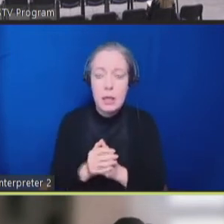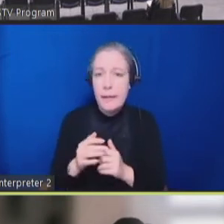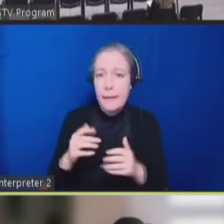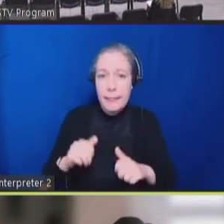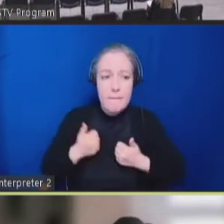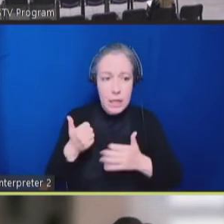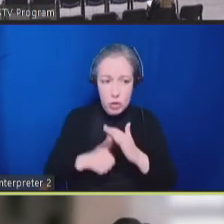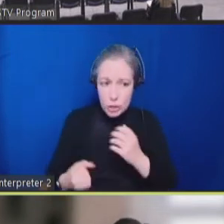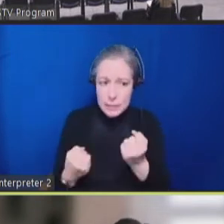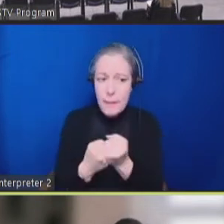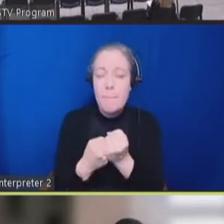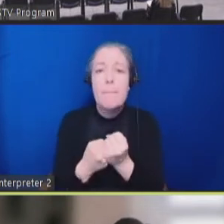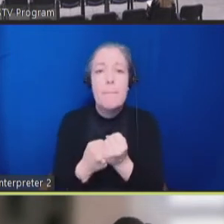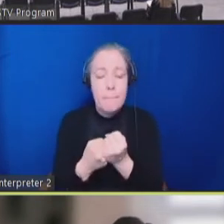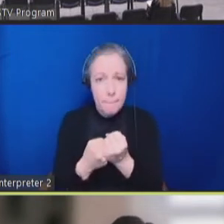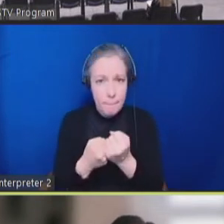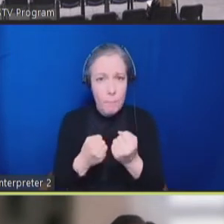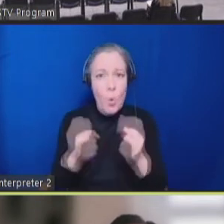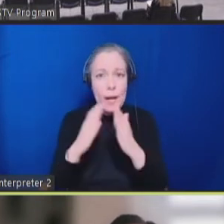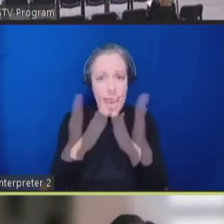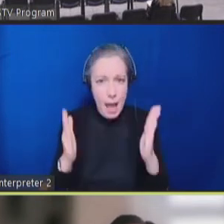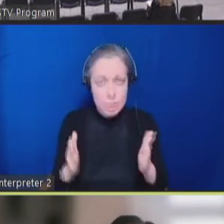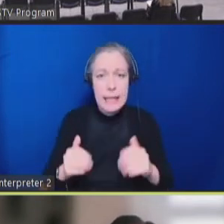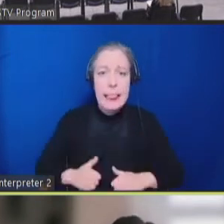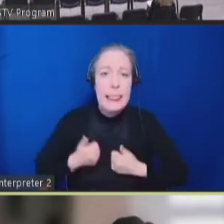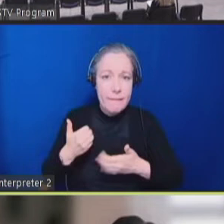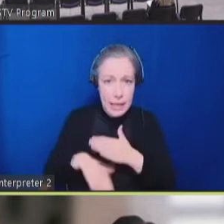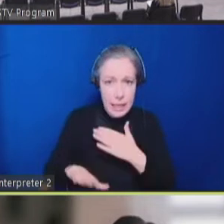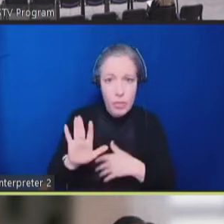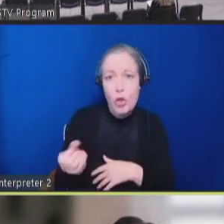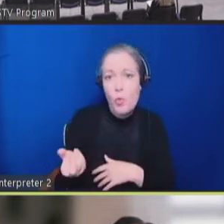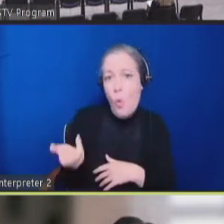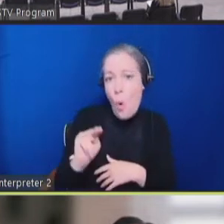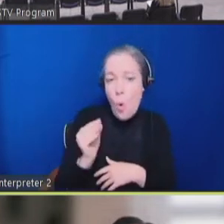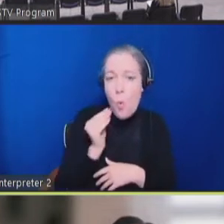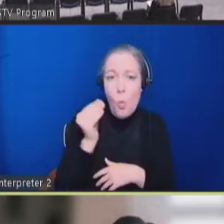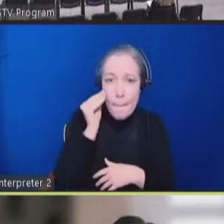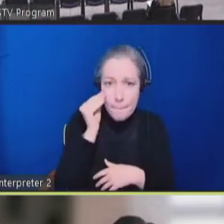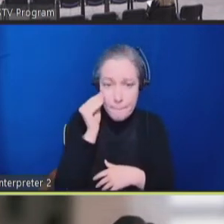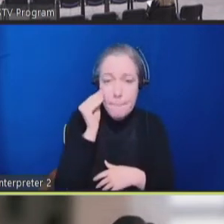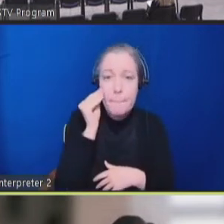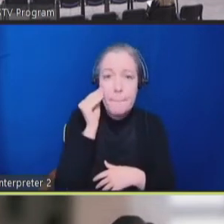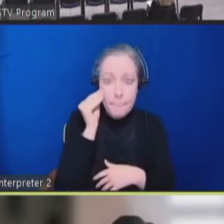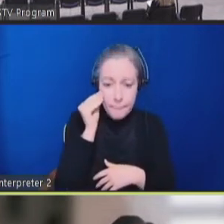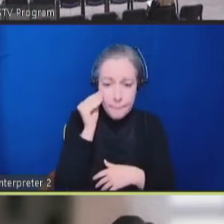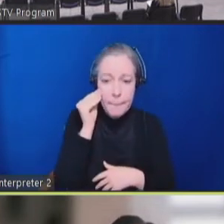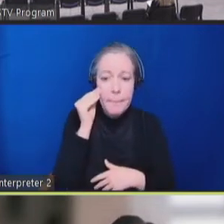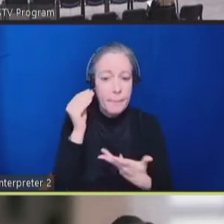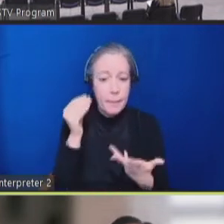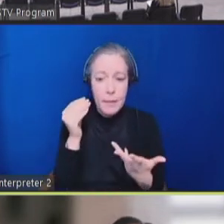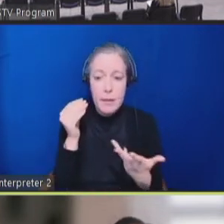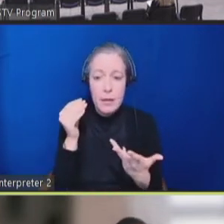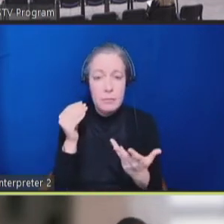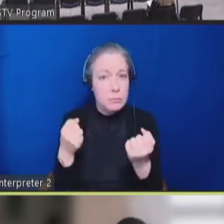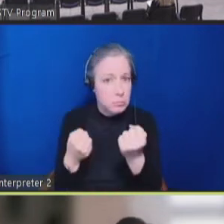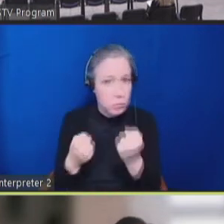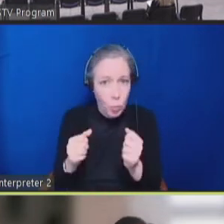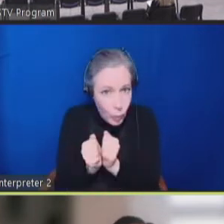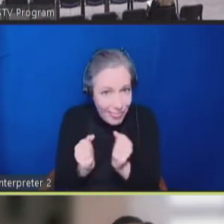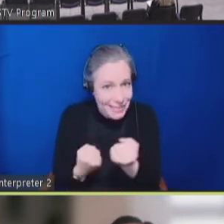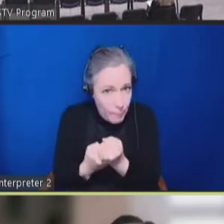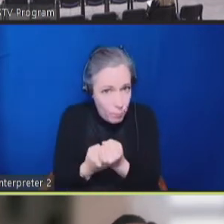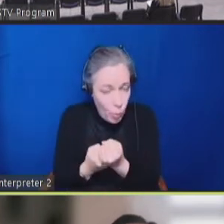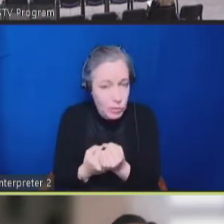in group homes, in their own homes with services and supports to facilitate their independent